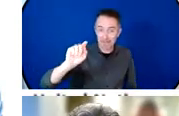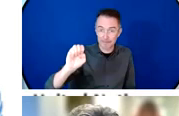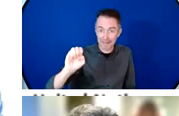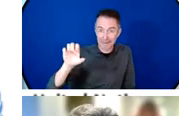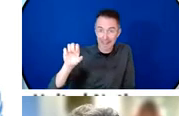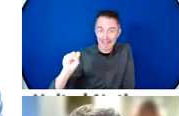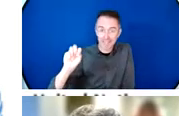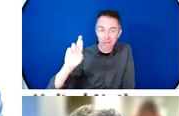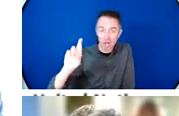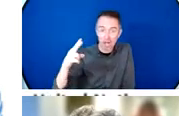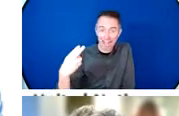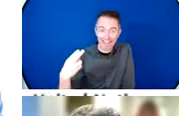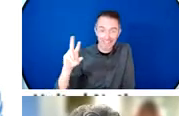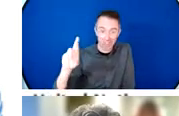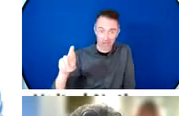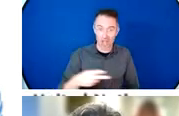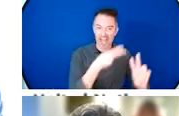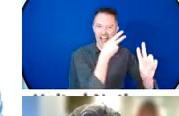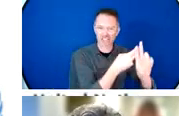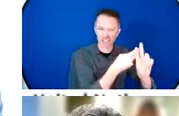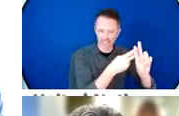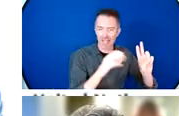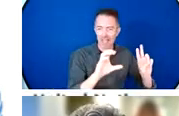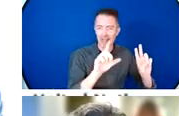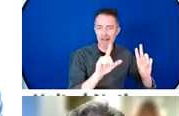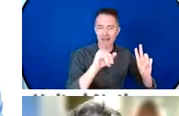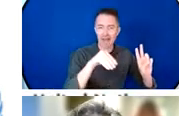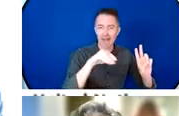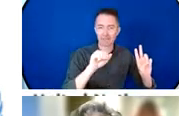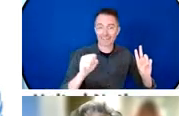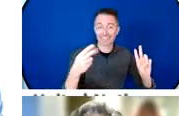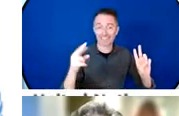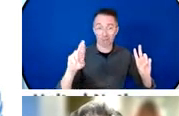thank you to all. This is now over.